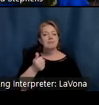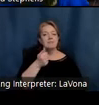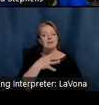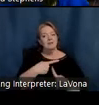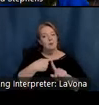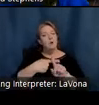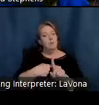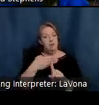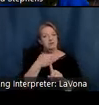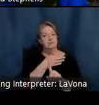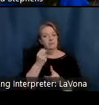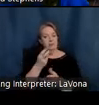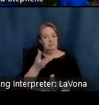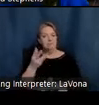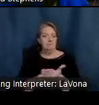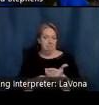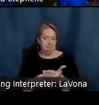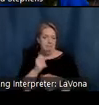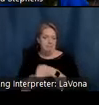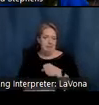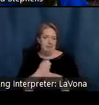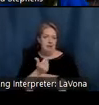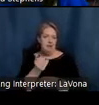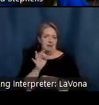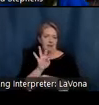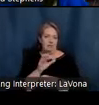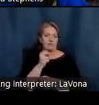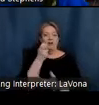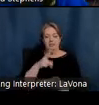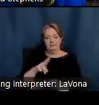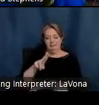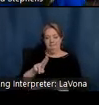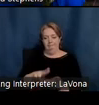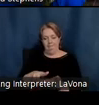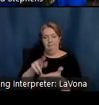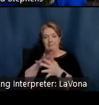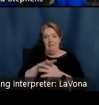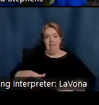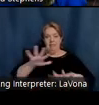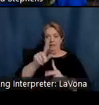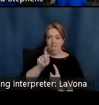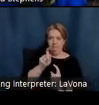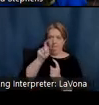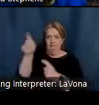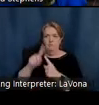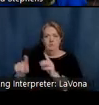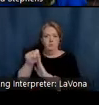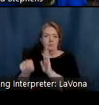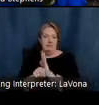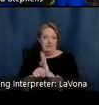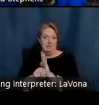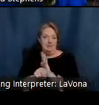1945, Selma would sign a deed of gift to the state of Indiana, leaving 350